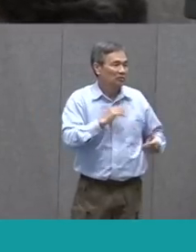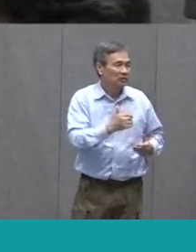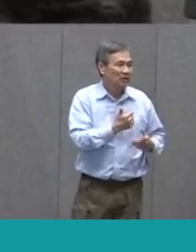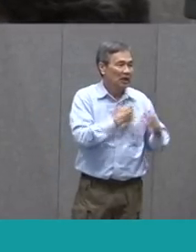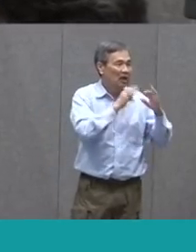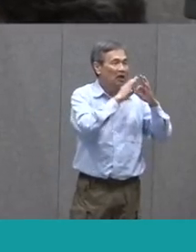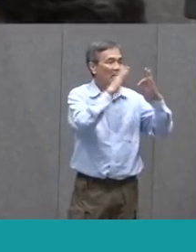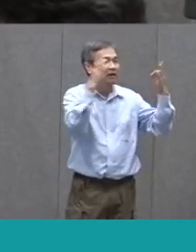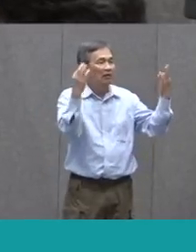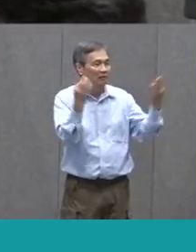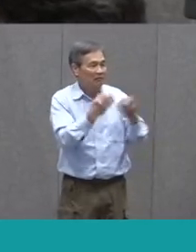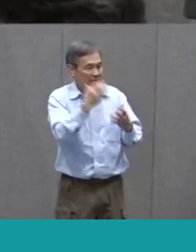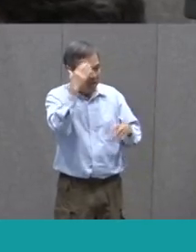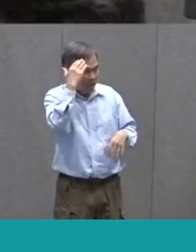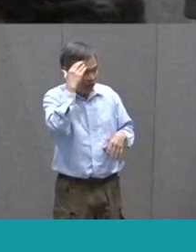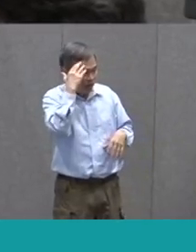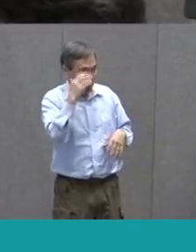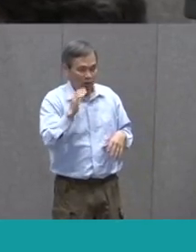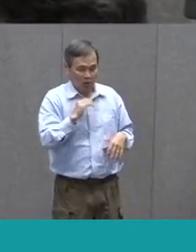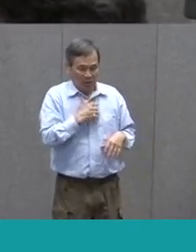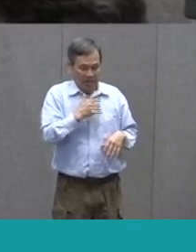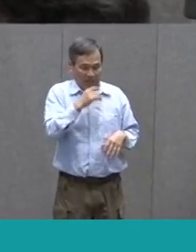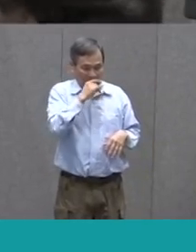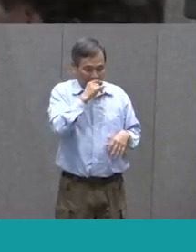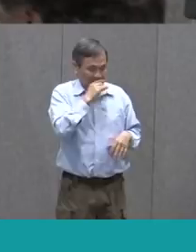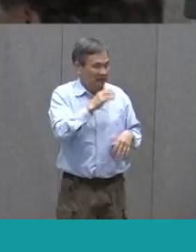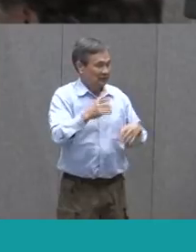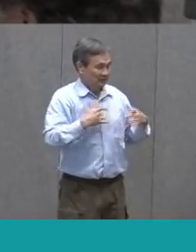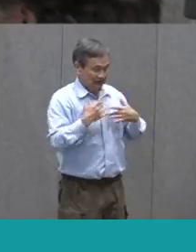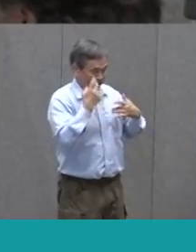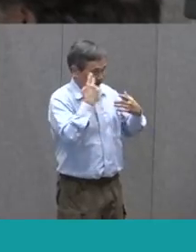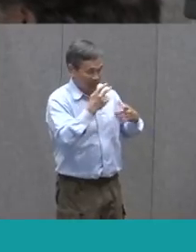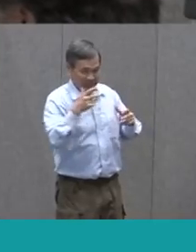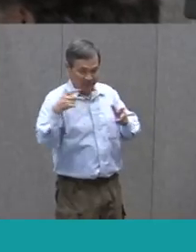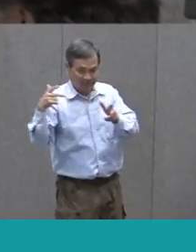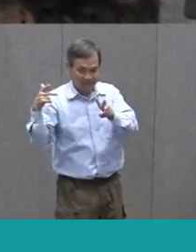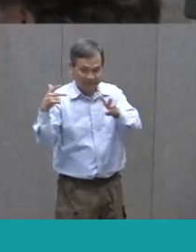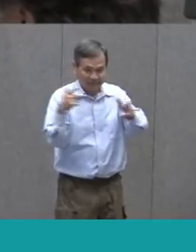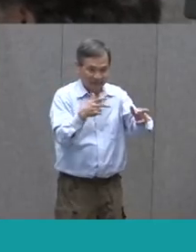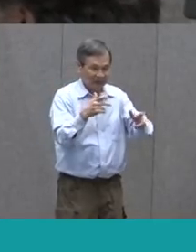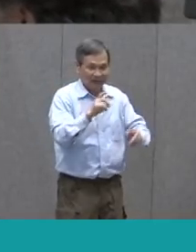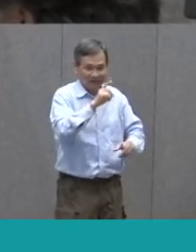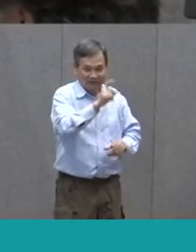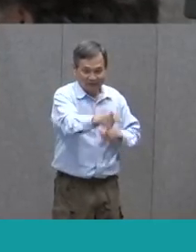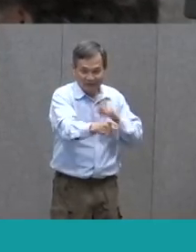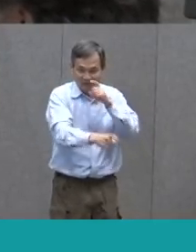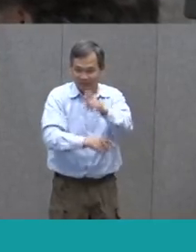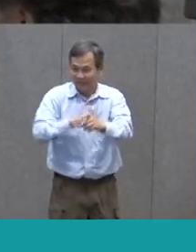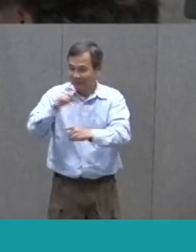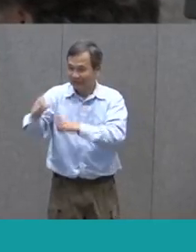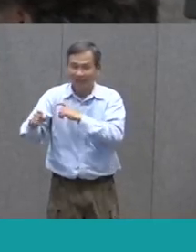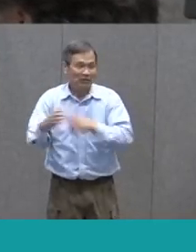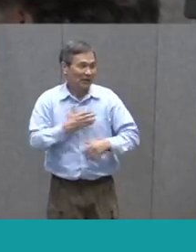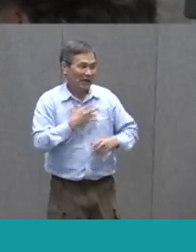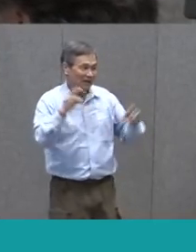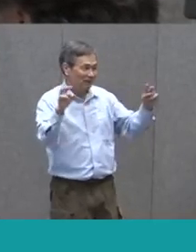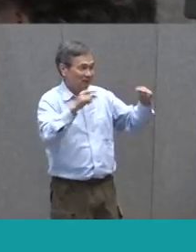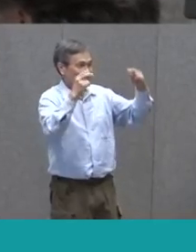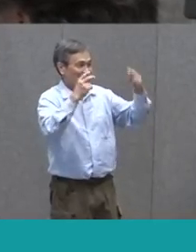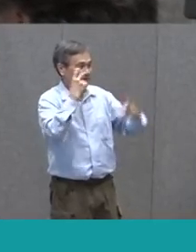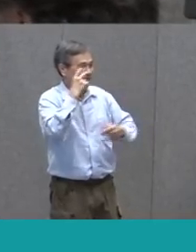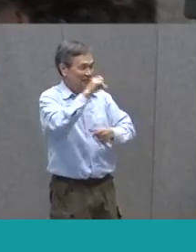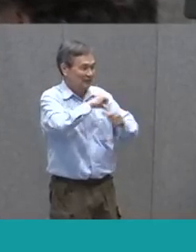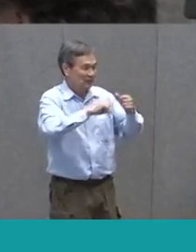know our kids are excited to see people when they go there. And I know our people are really happy to make those connections with